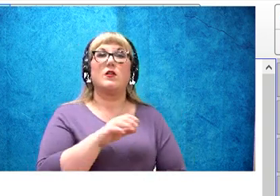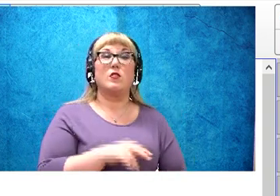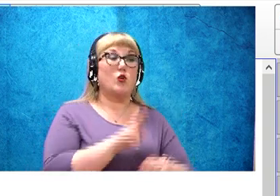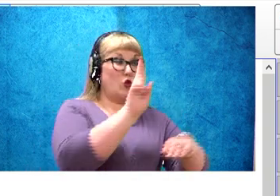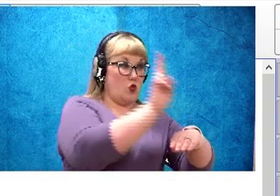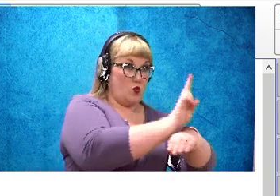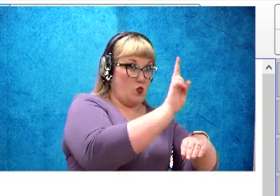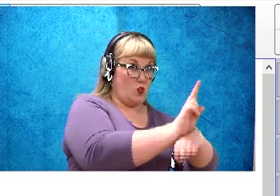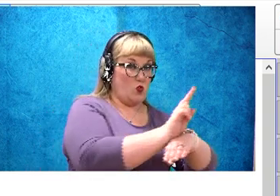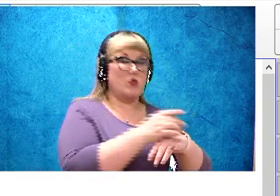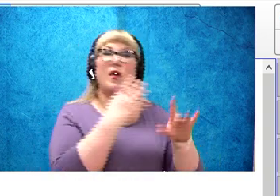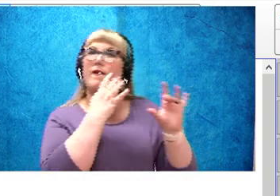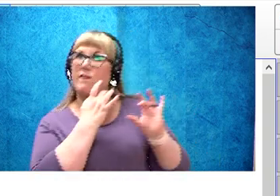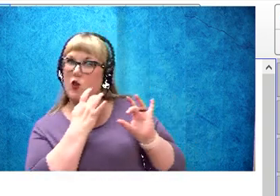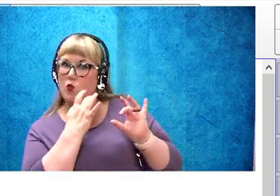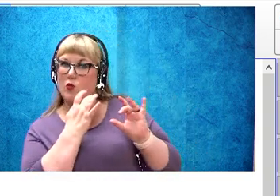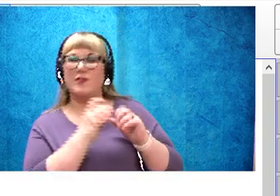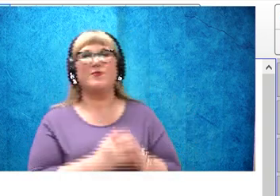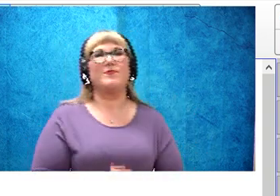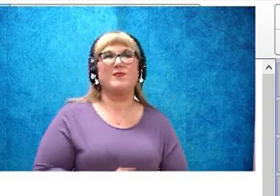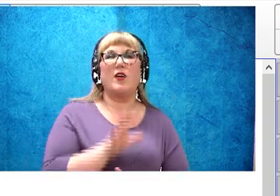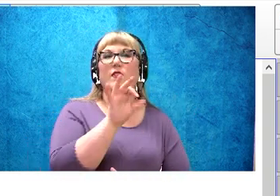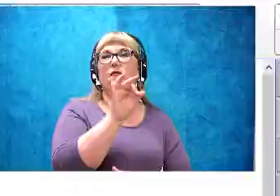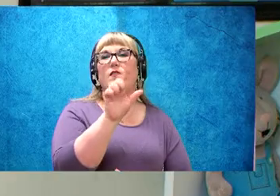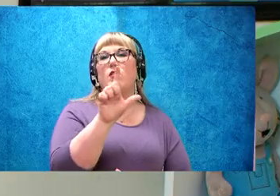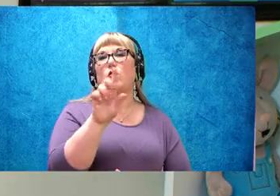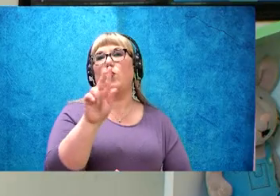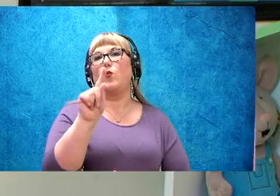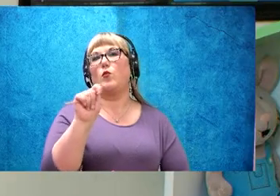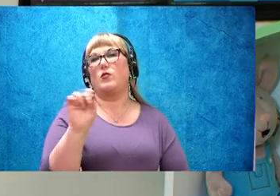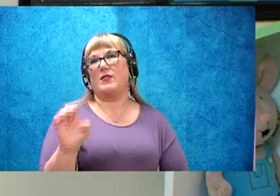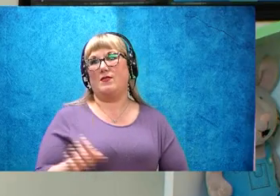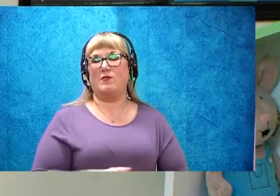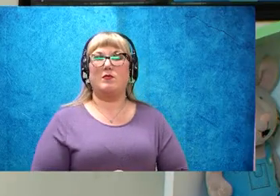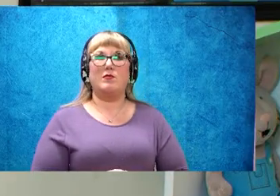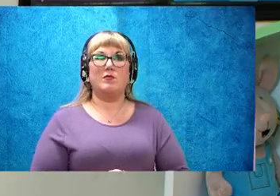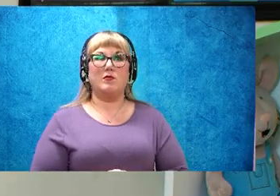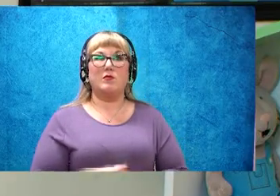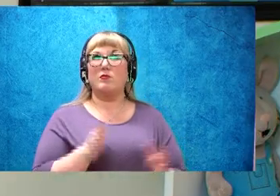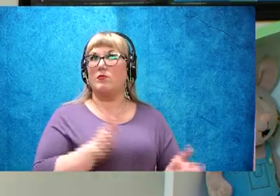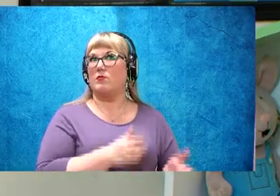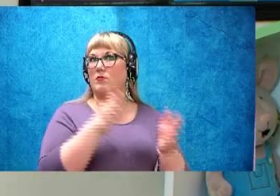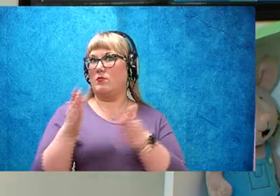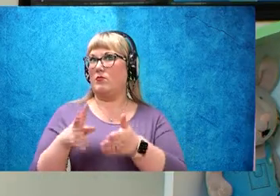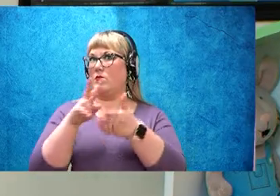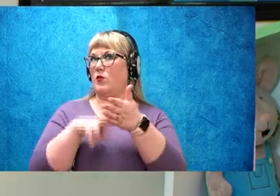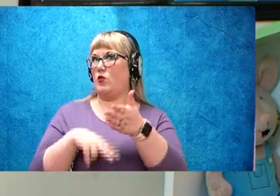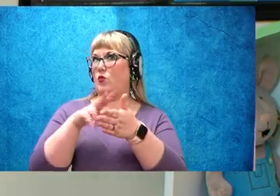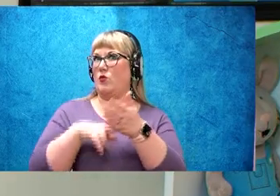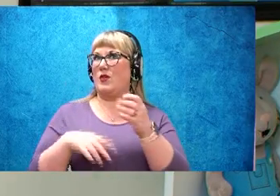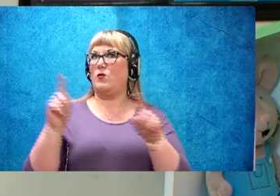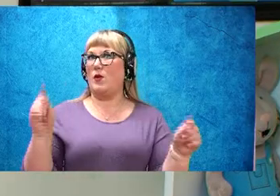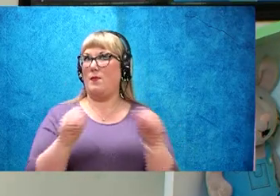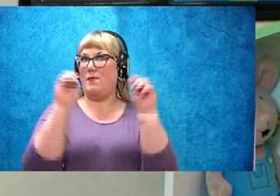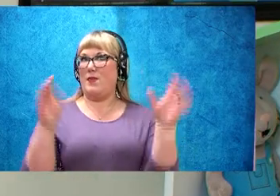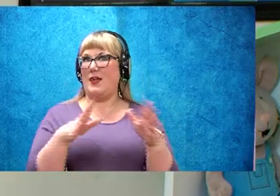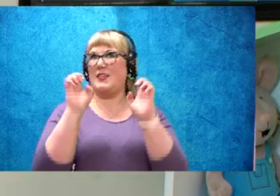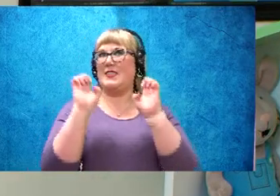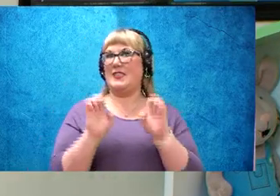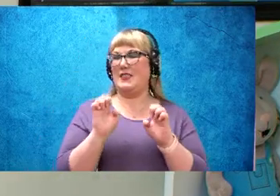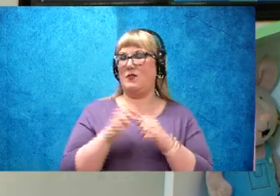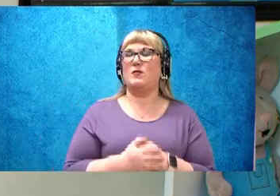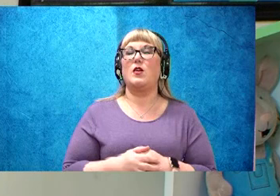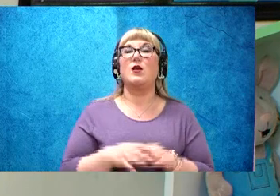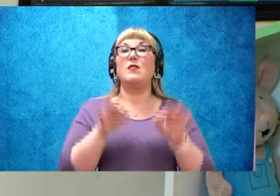flute, good job, now let's read with magic E, look at my sentence,